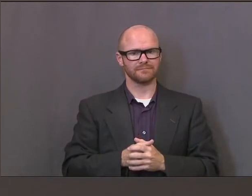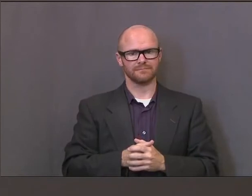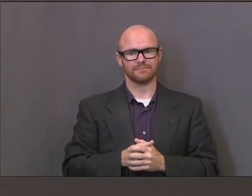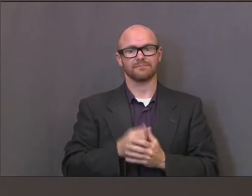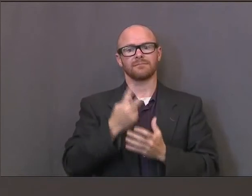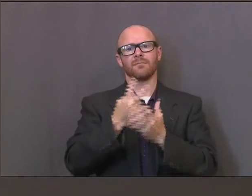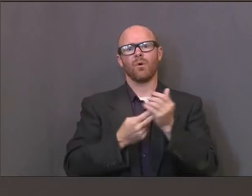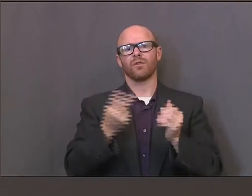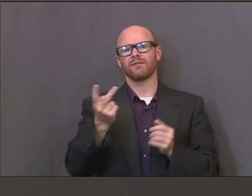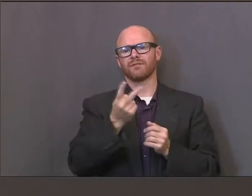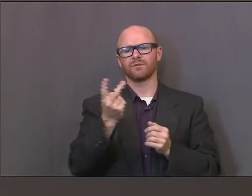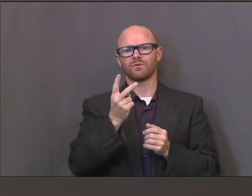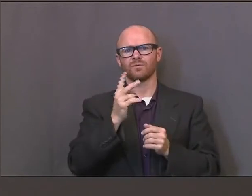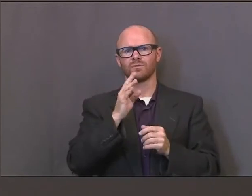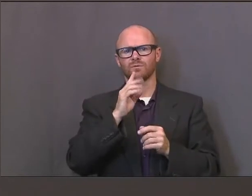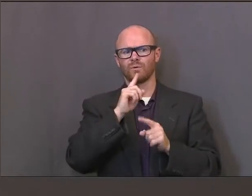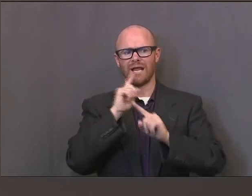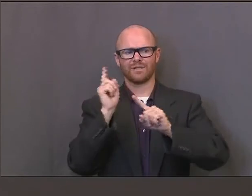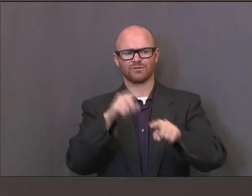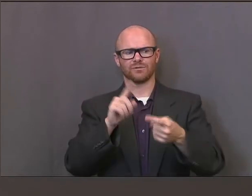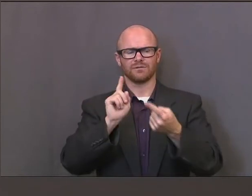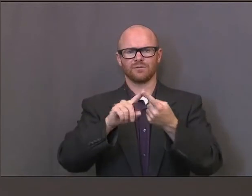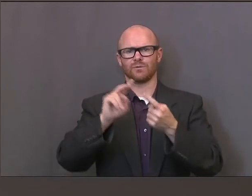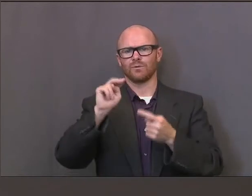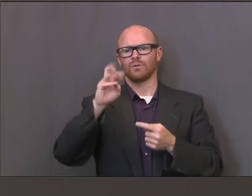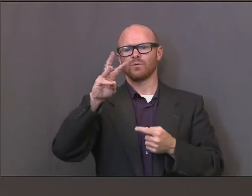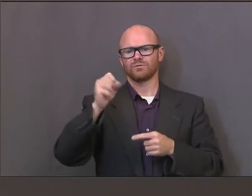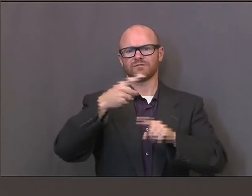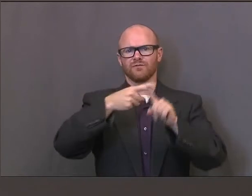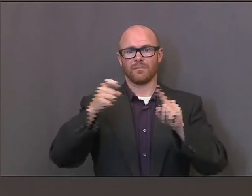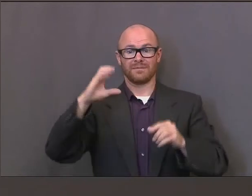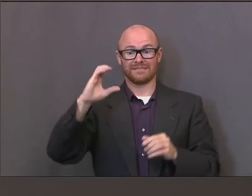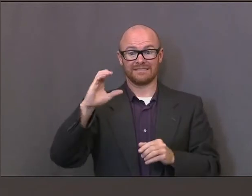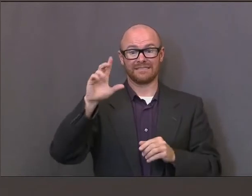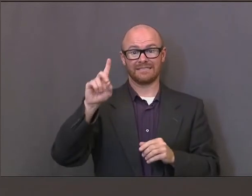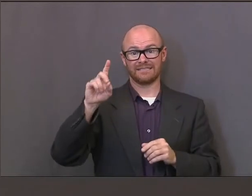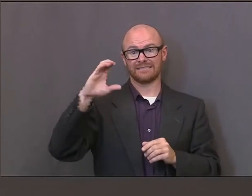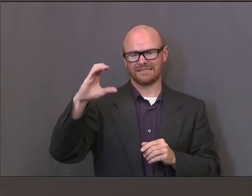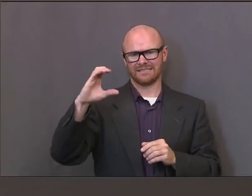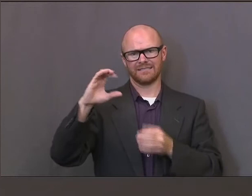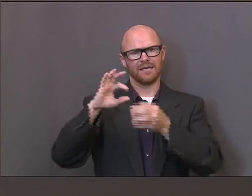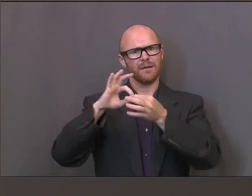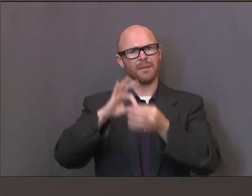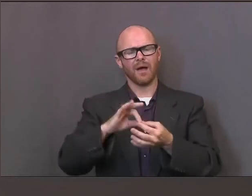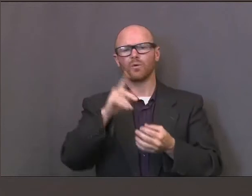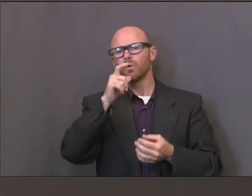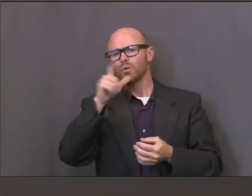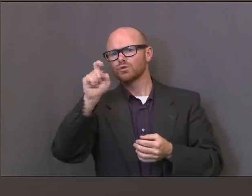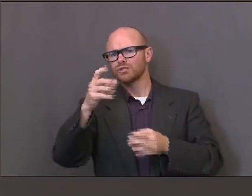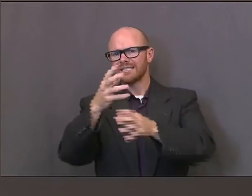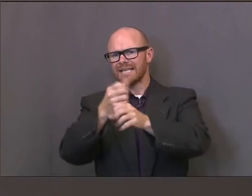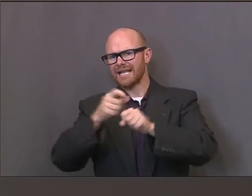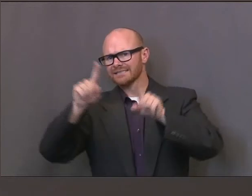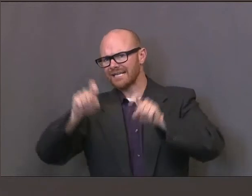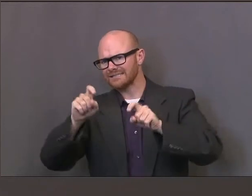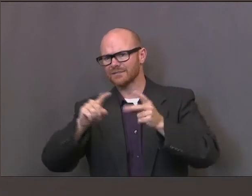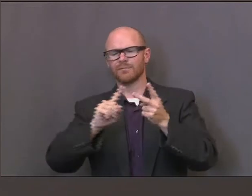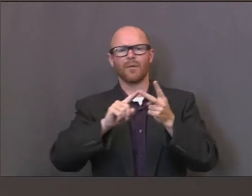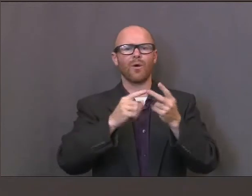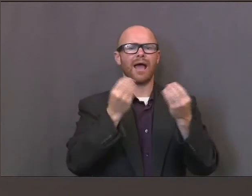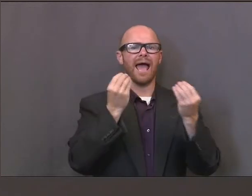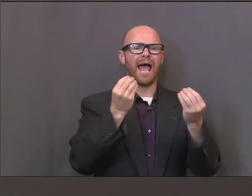of you were answering back to news that had been coming out of the CDC, both about who should get tested and how deaths are recorded